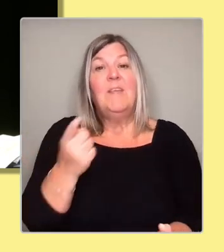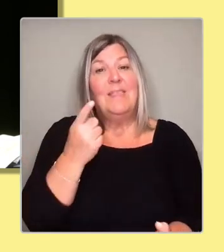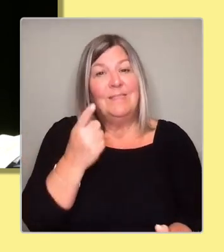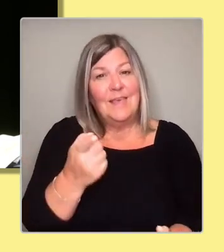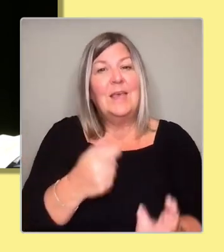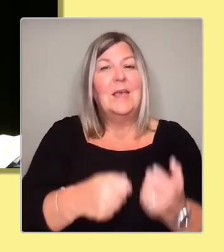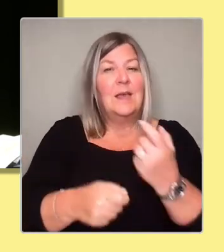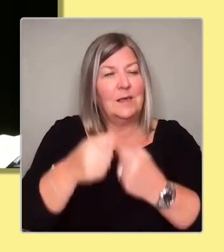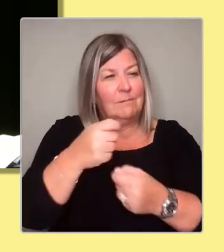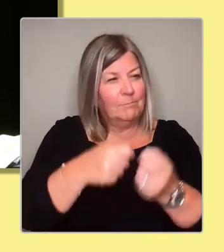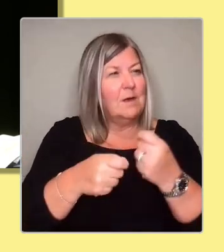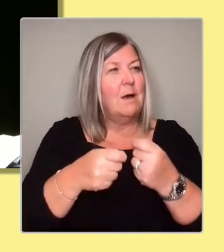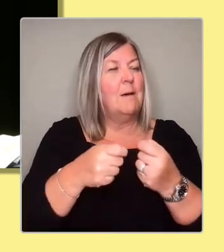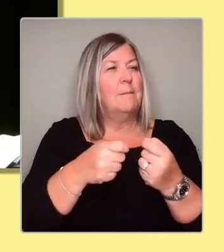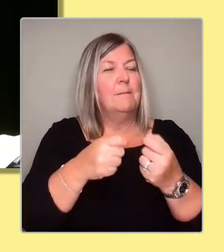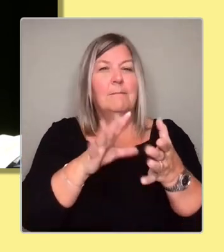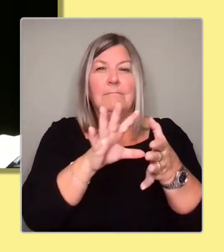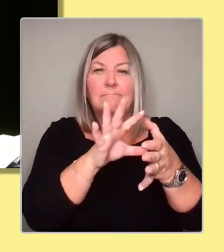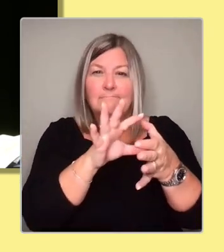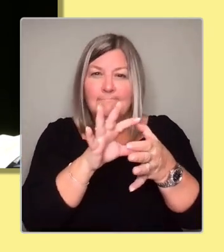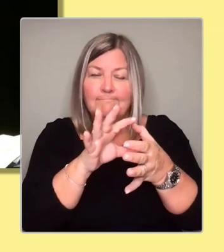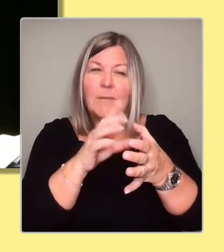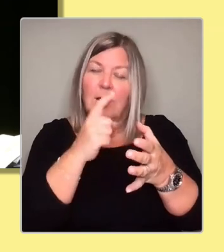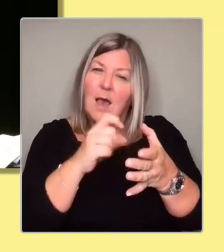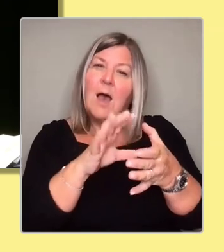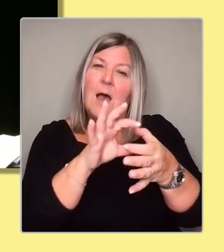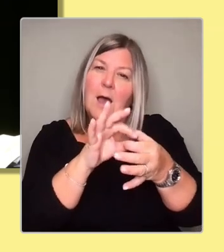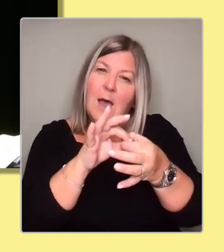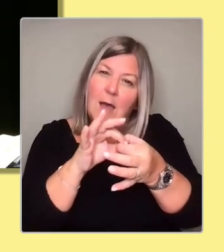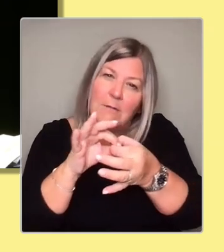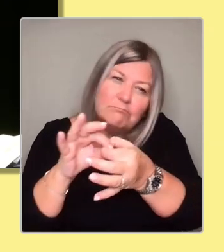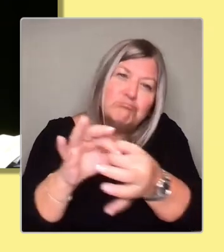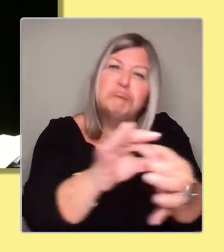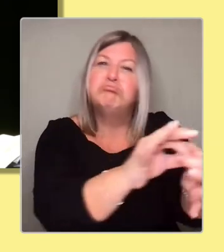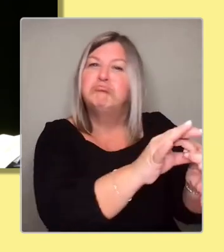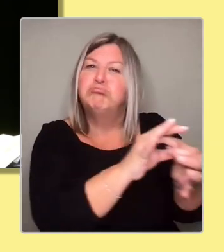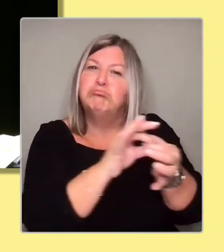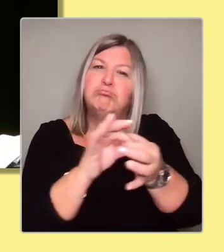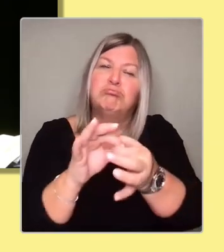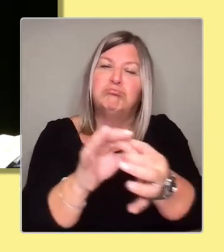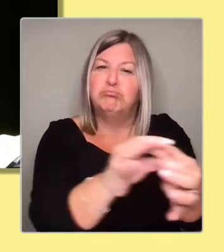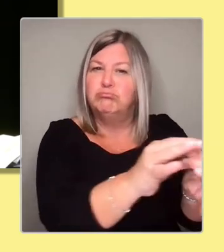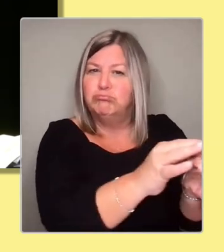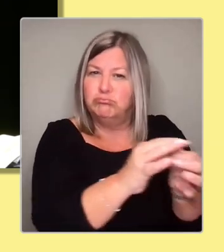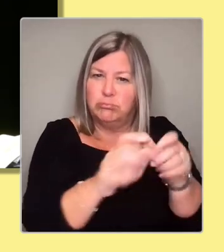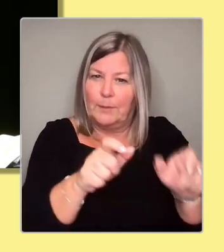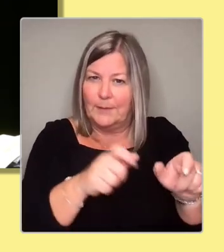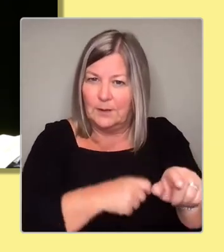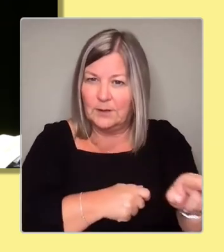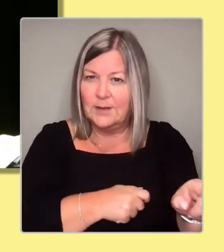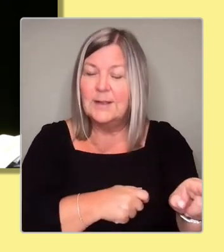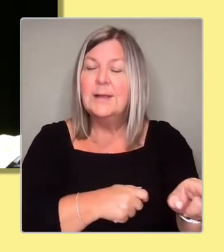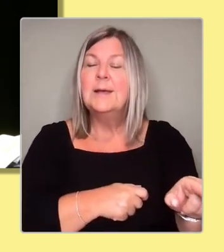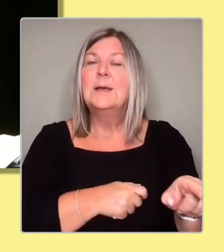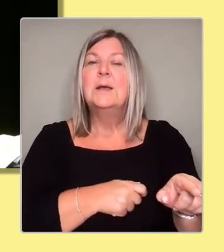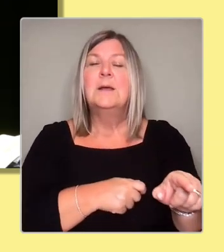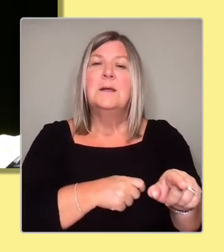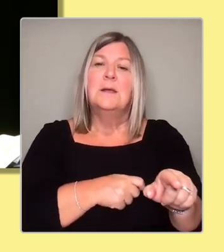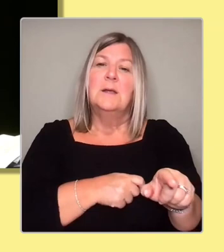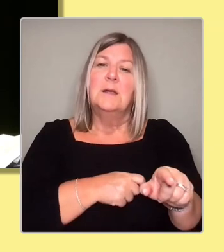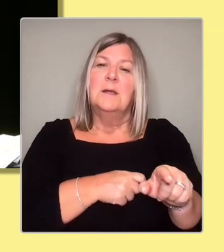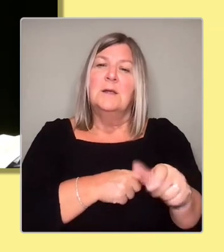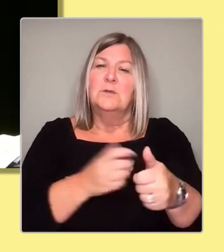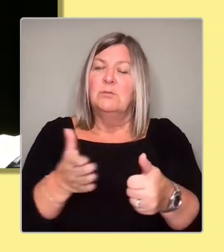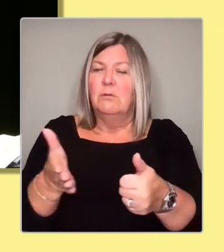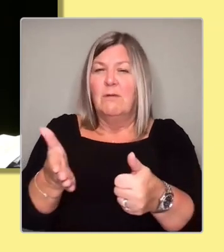unifying our movement. And if the first act of a first